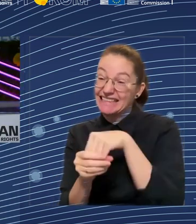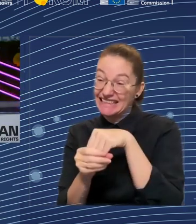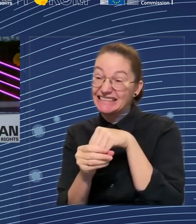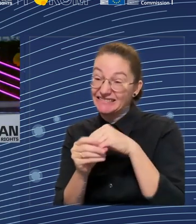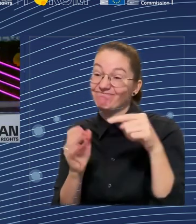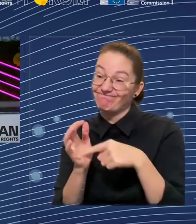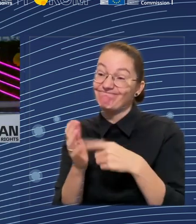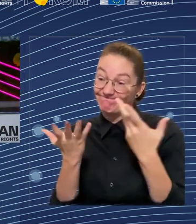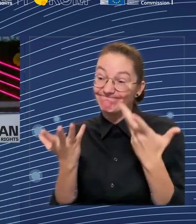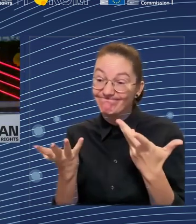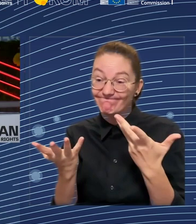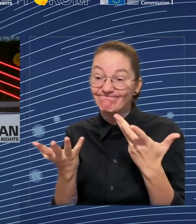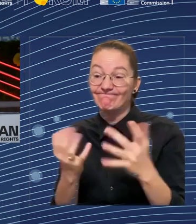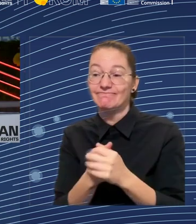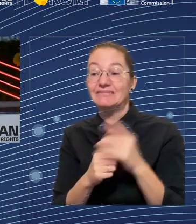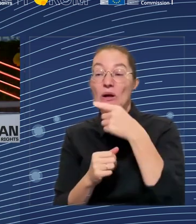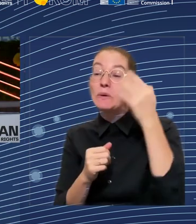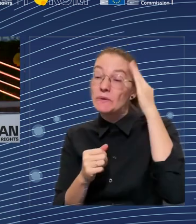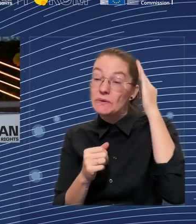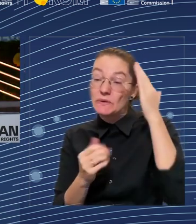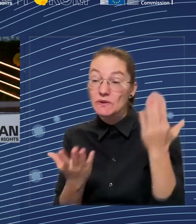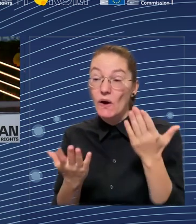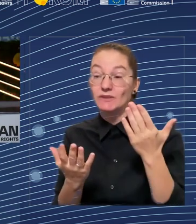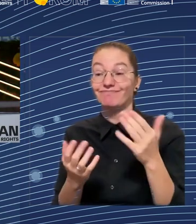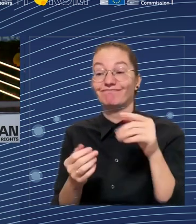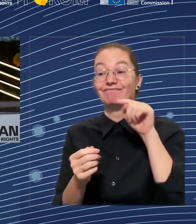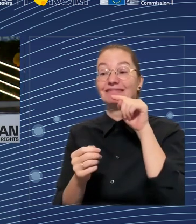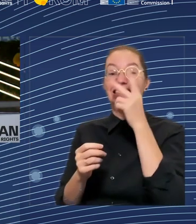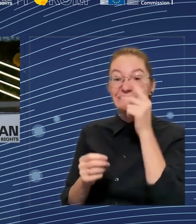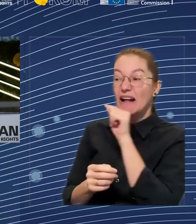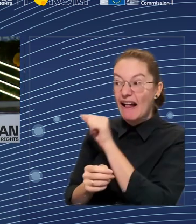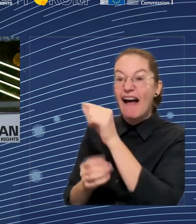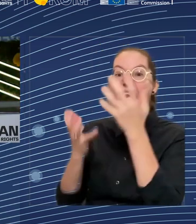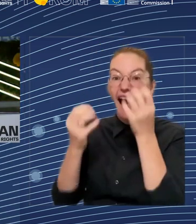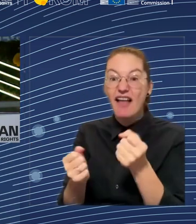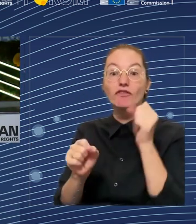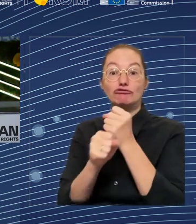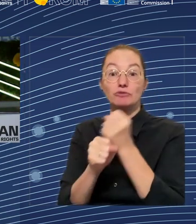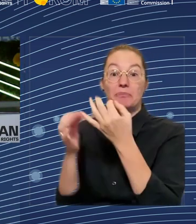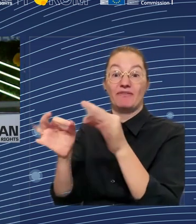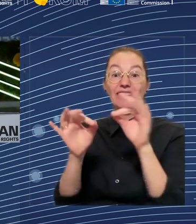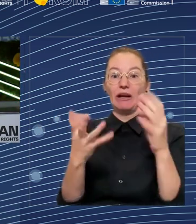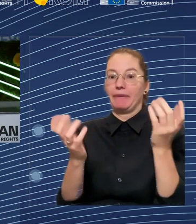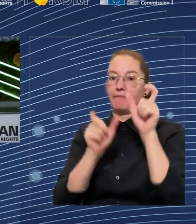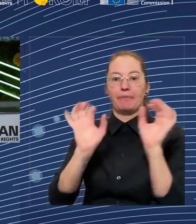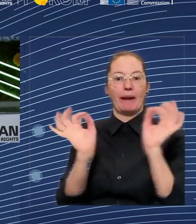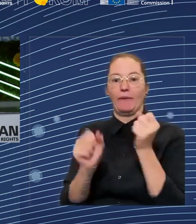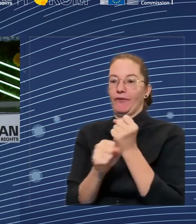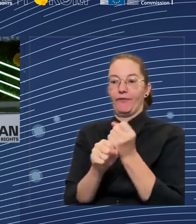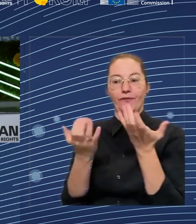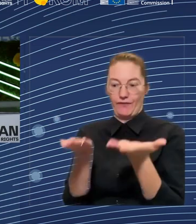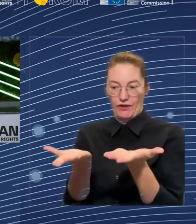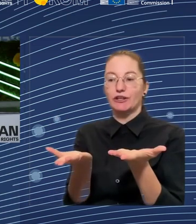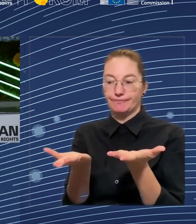a long list that I will not read here, but rather than go to the different aspects. starting with